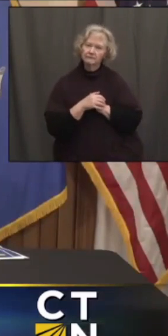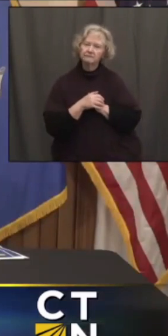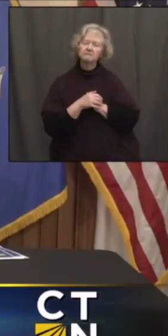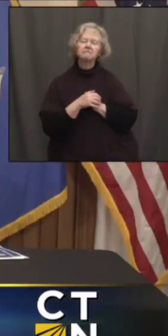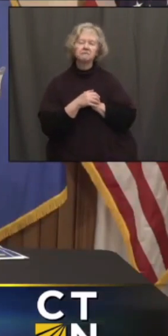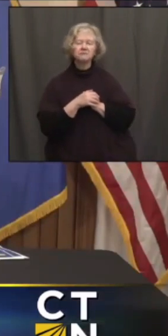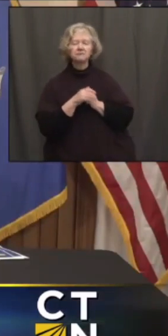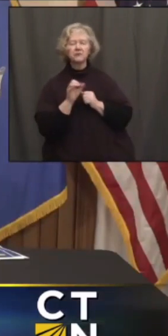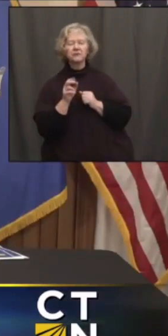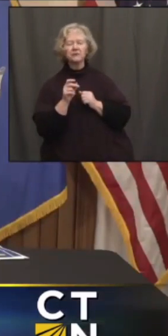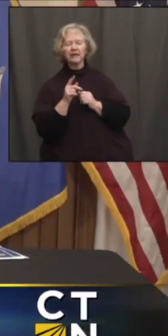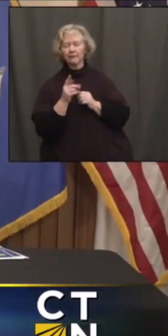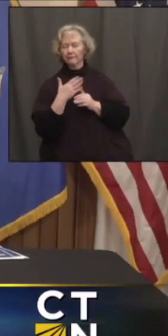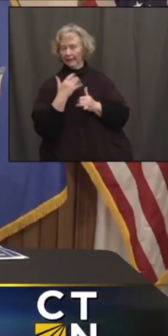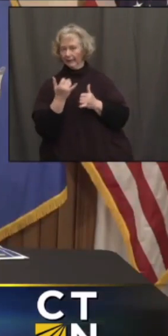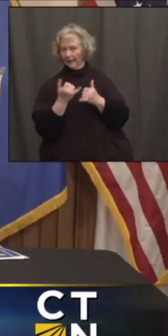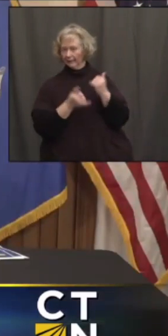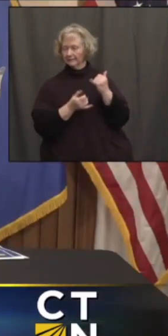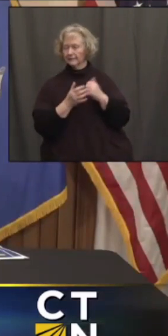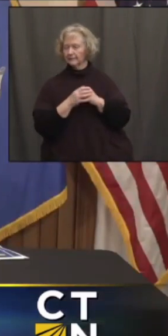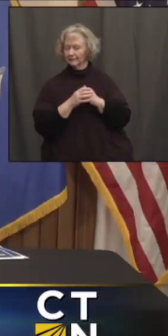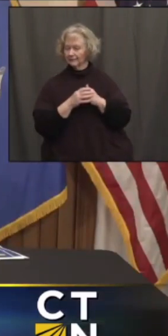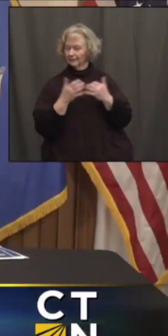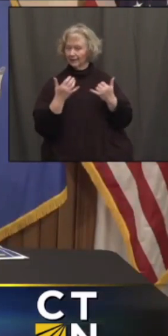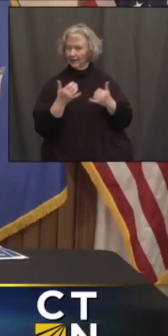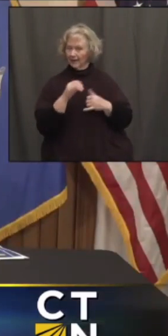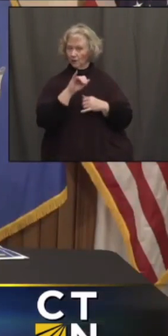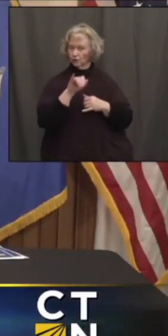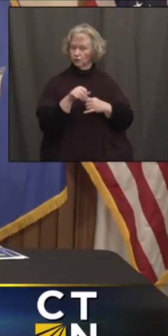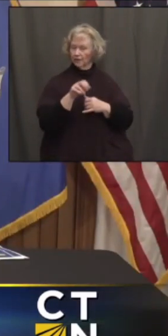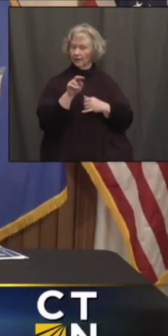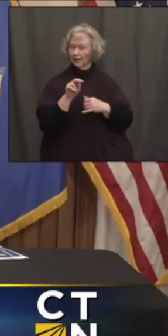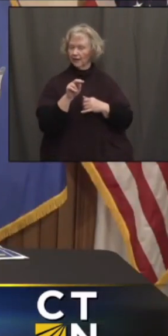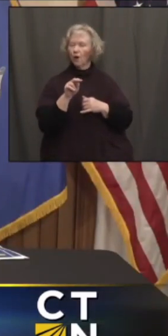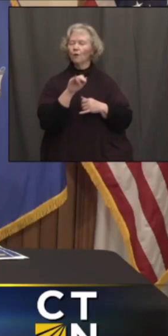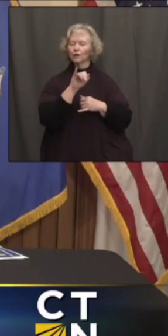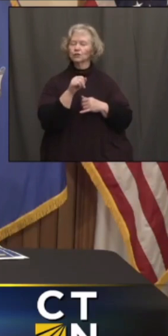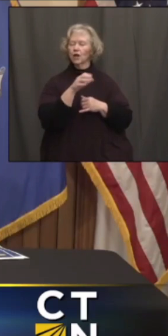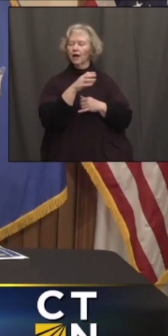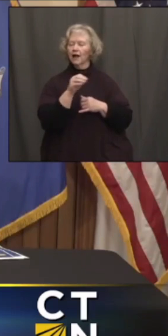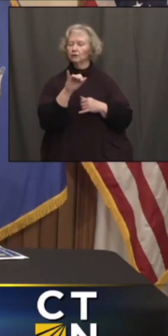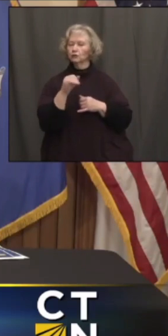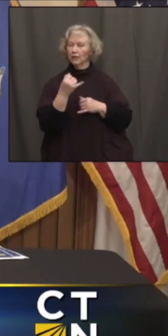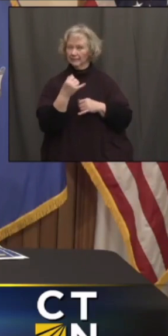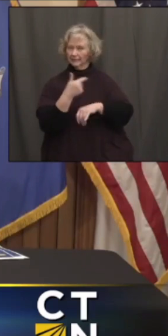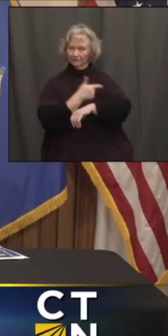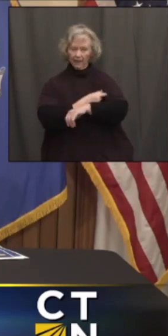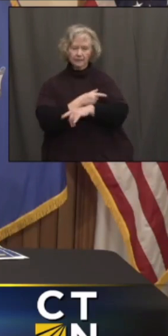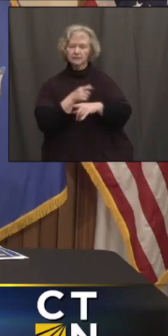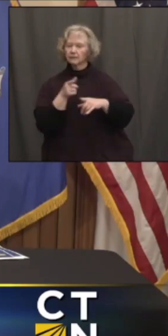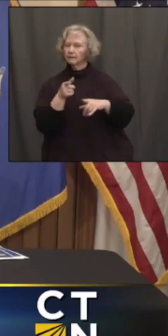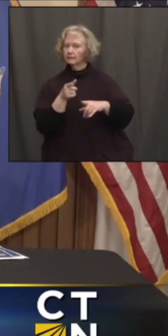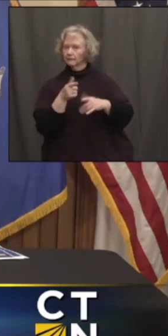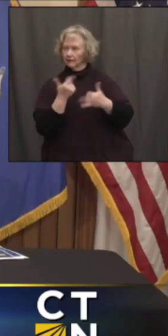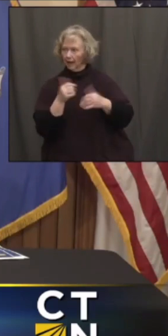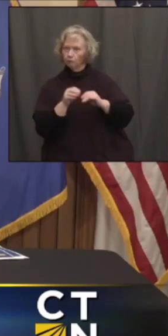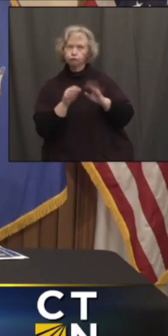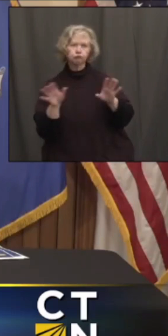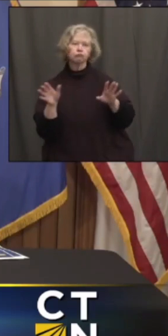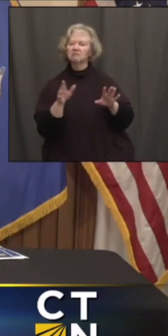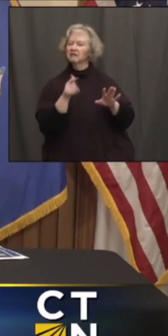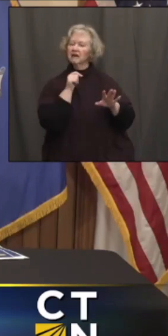Okay. And the last thing, now that the J&J vaccine is out, which does not require special refrigeration,